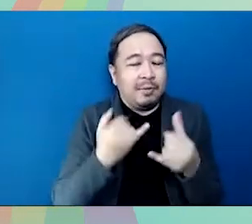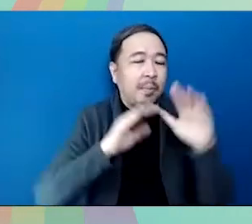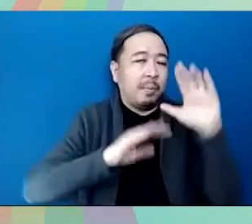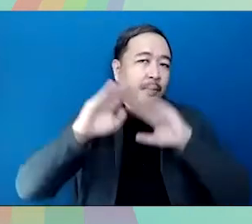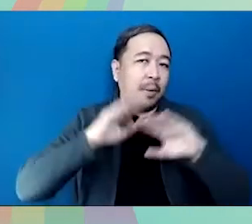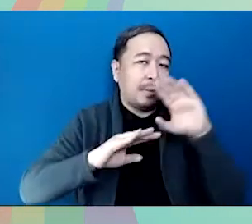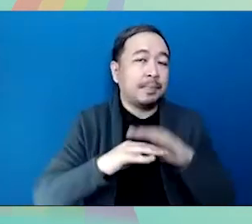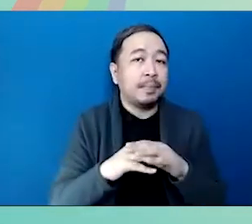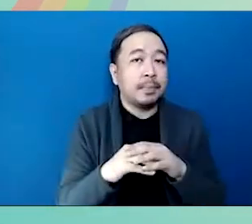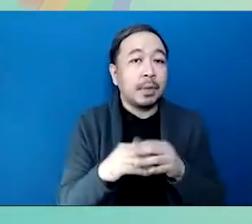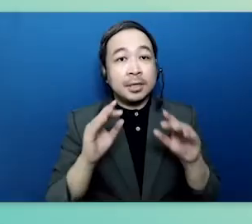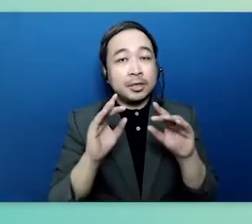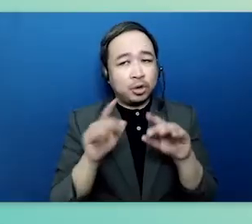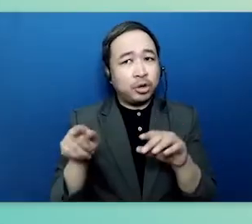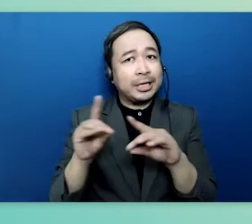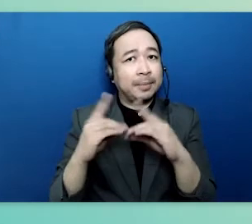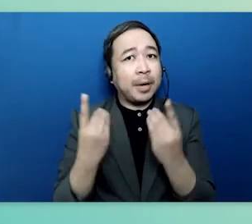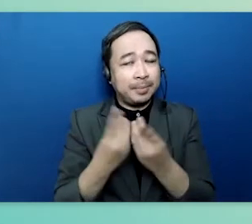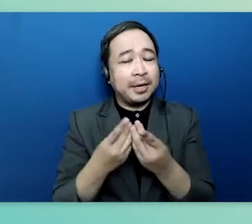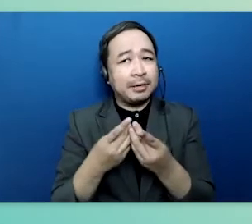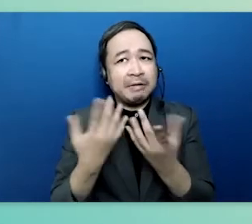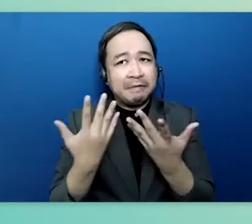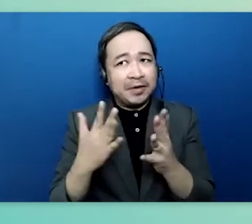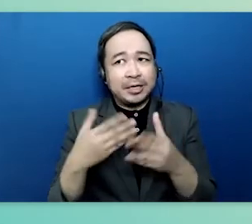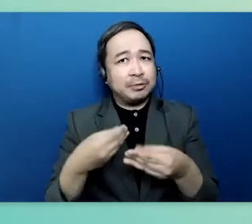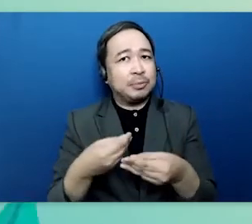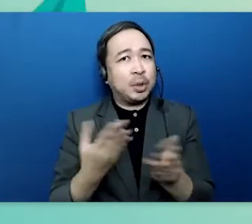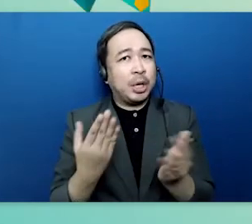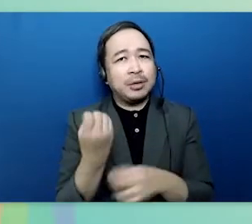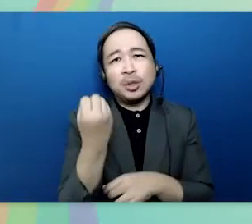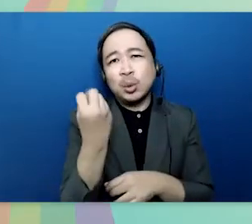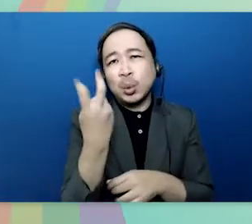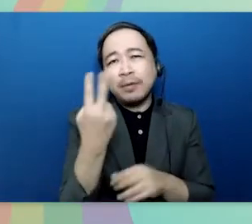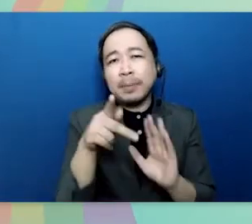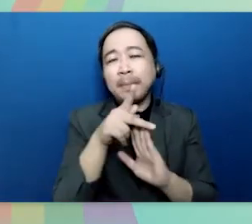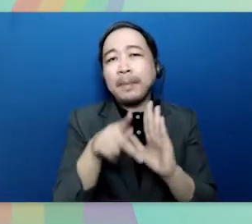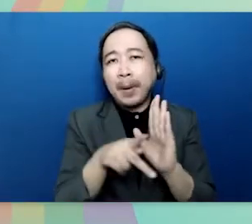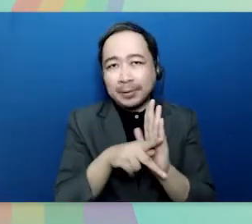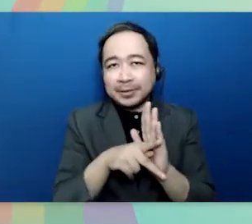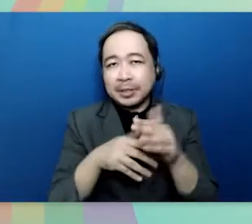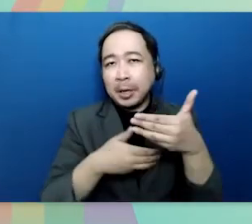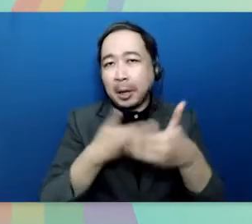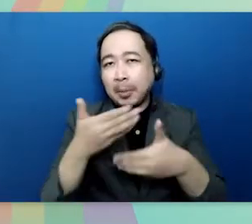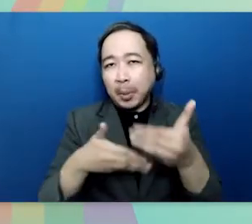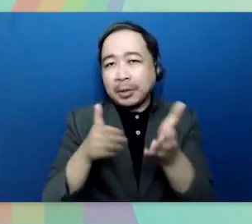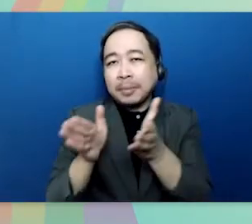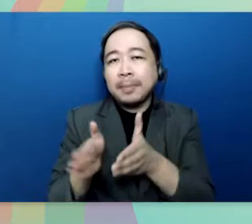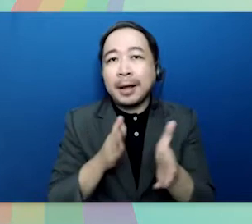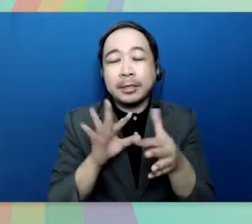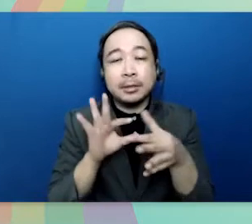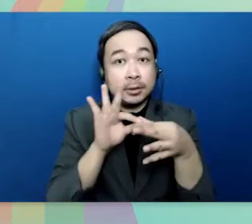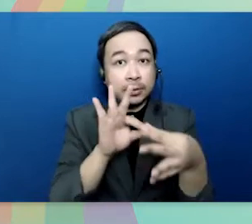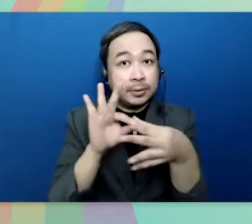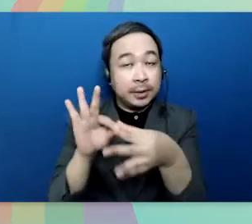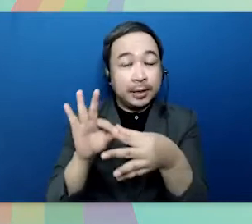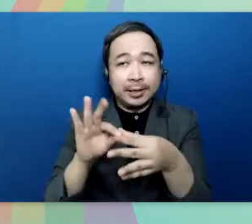during times of crisis the department has issued around 12 policy measures and initiatives in